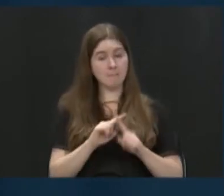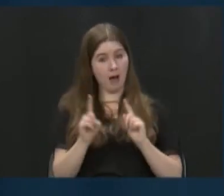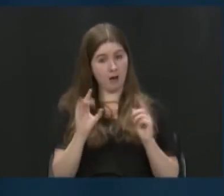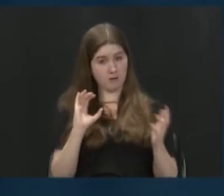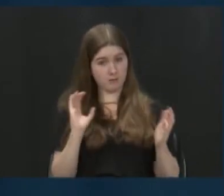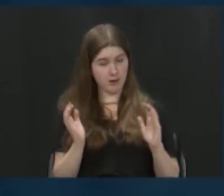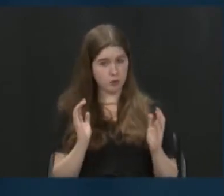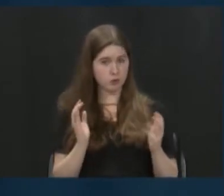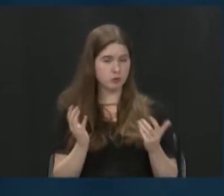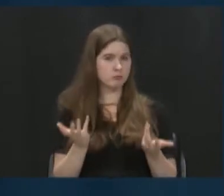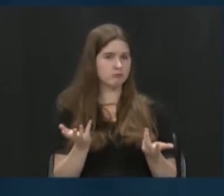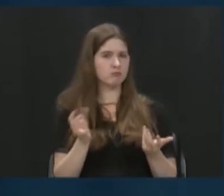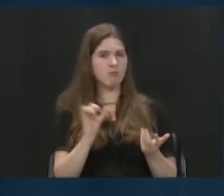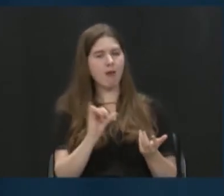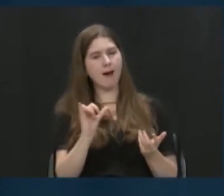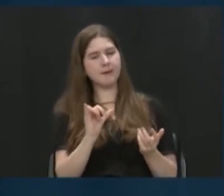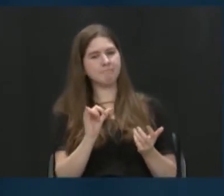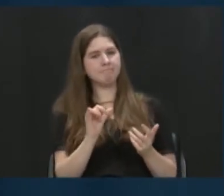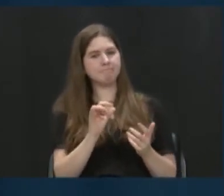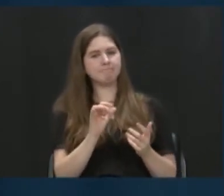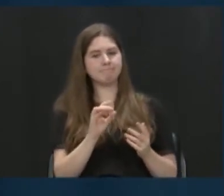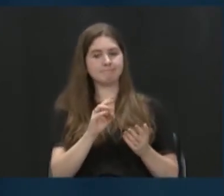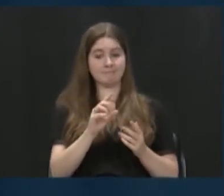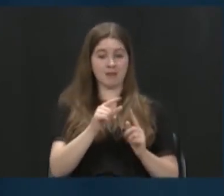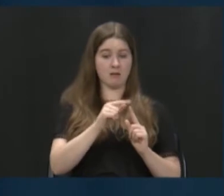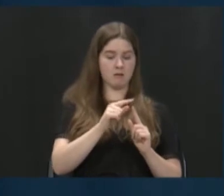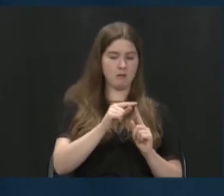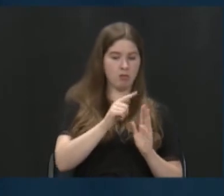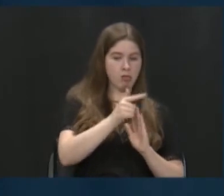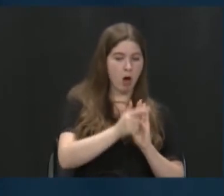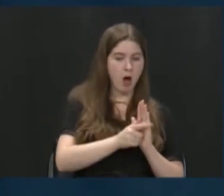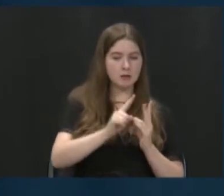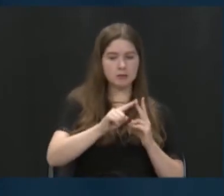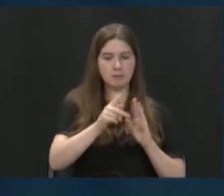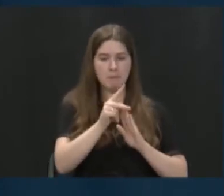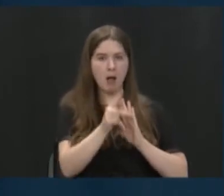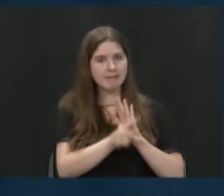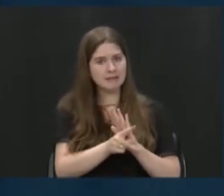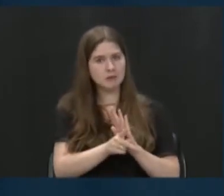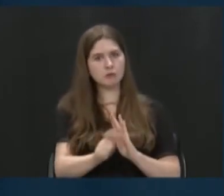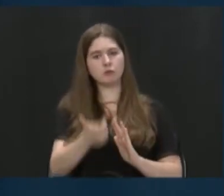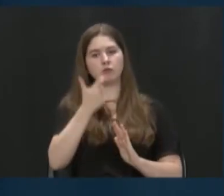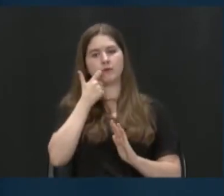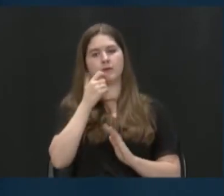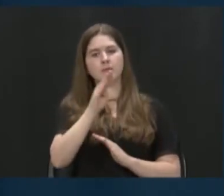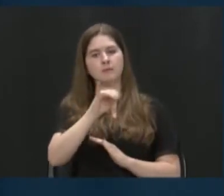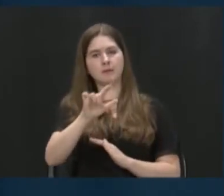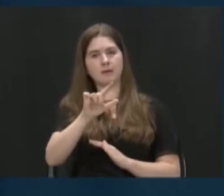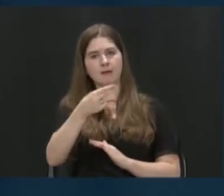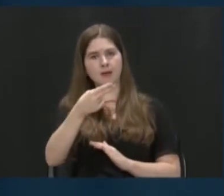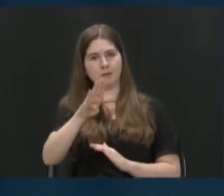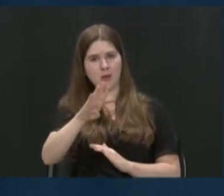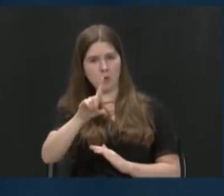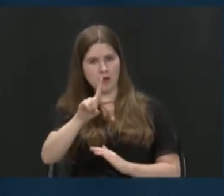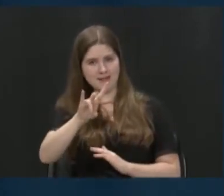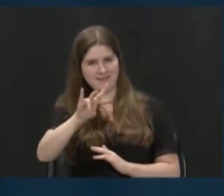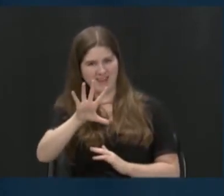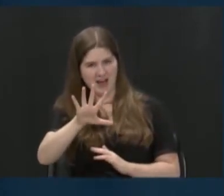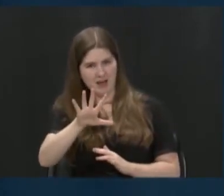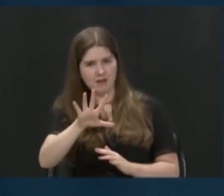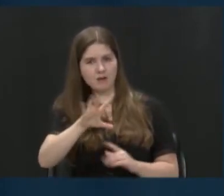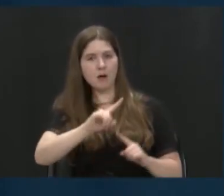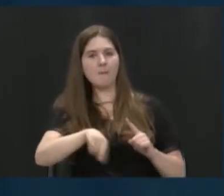Compared to, like, when you're talking about, like, laws and policies, I know there was recently, like, a bill, HB 175, about